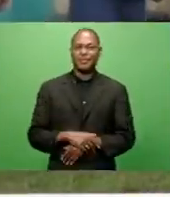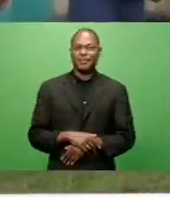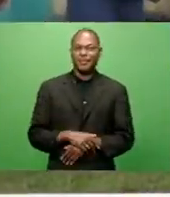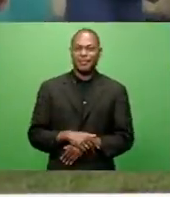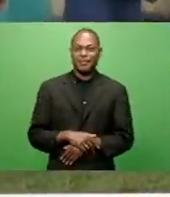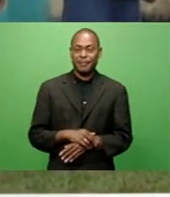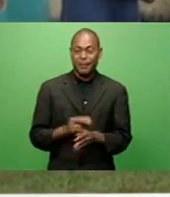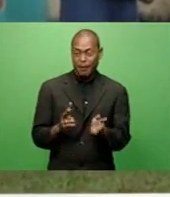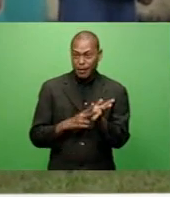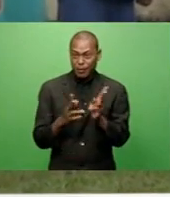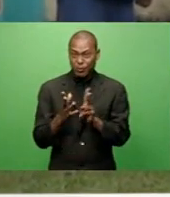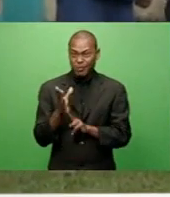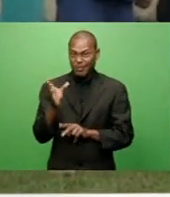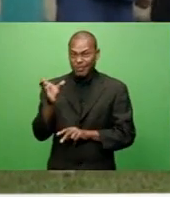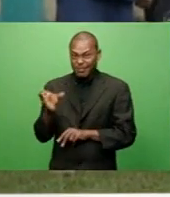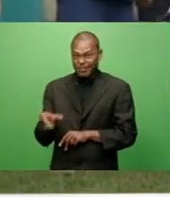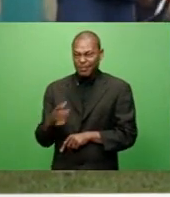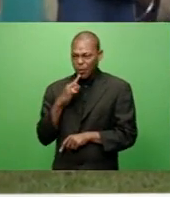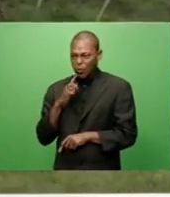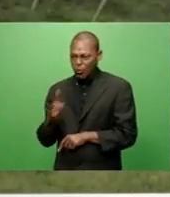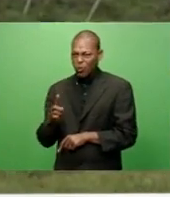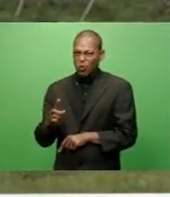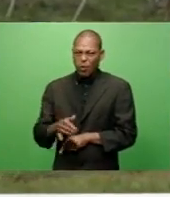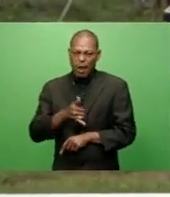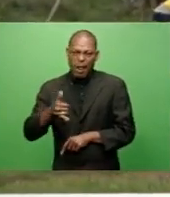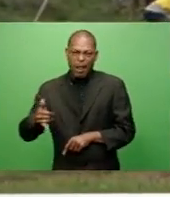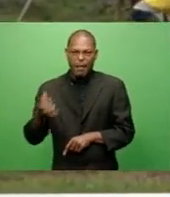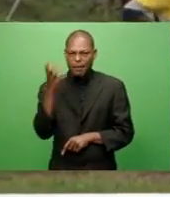And villagers told to vacate dangerous homes.